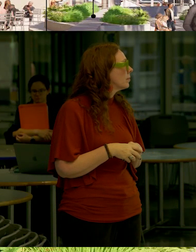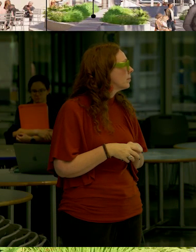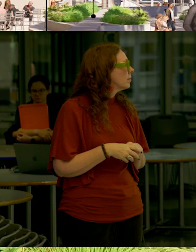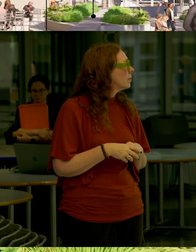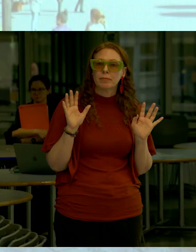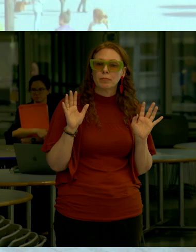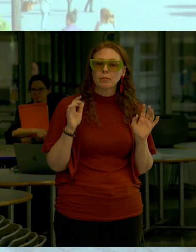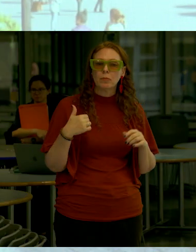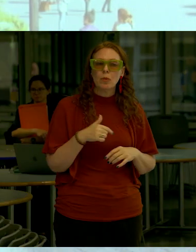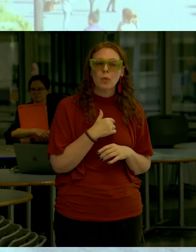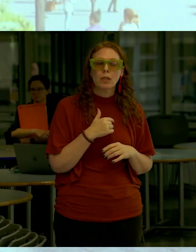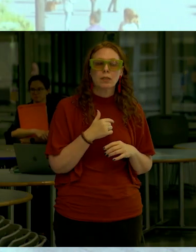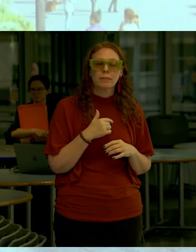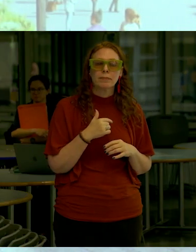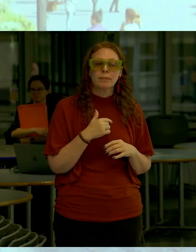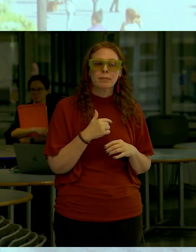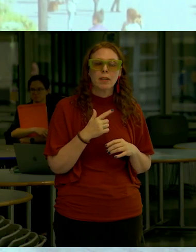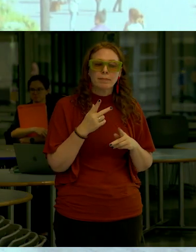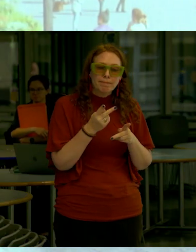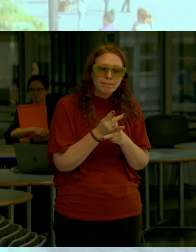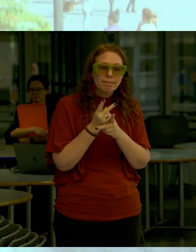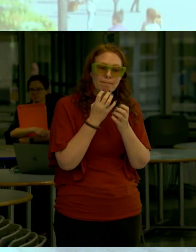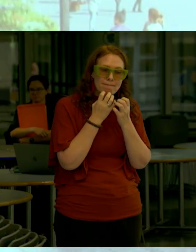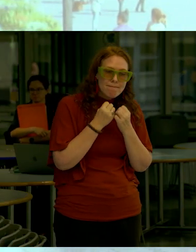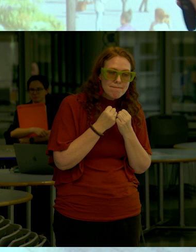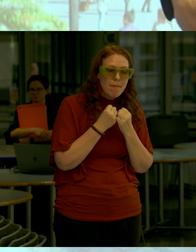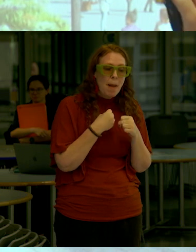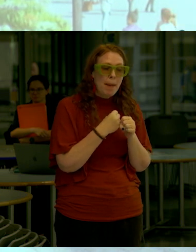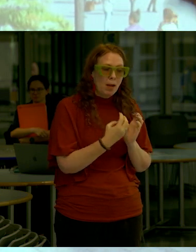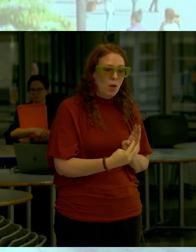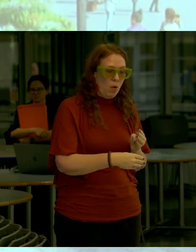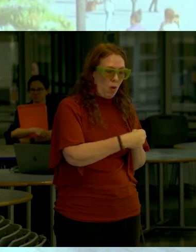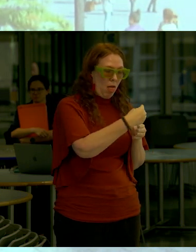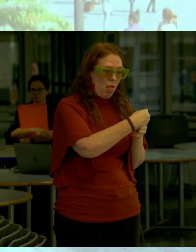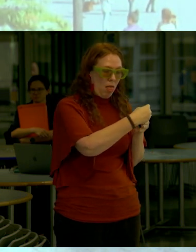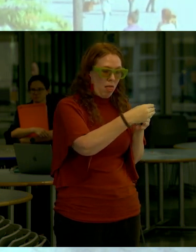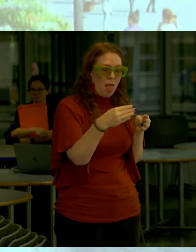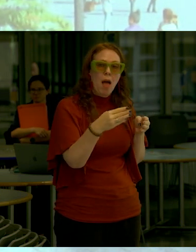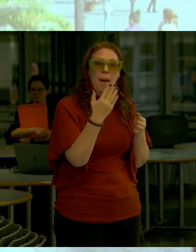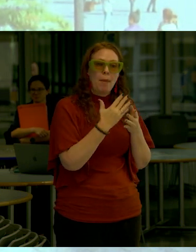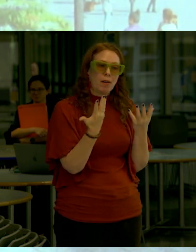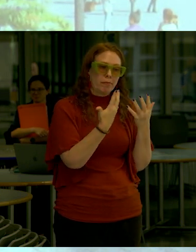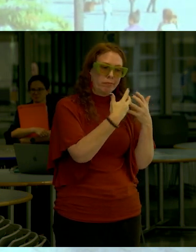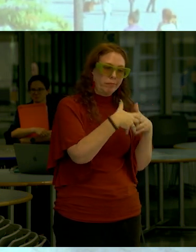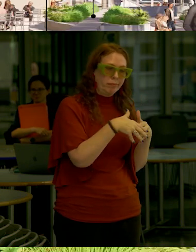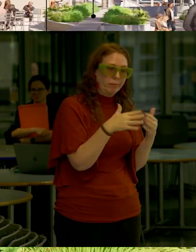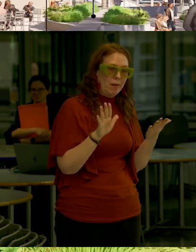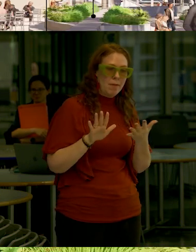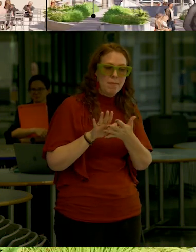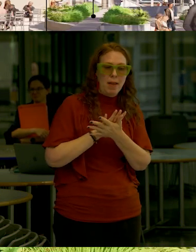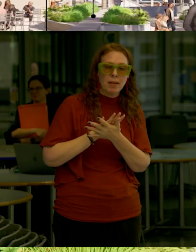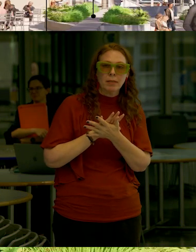so again we're taking great care to make the wall part of an overall landscaping and architected element